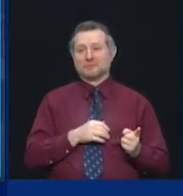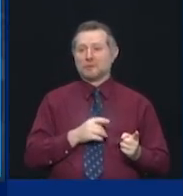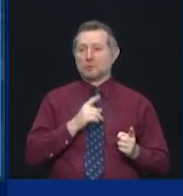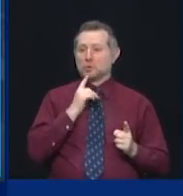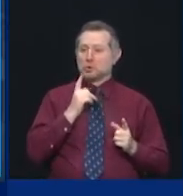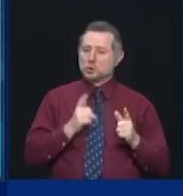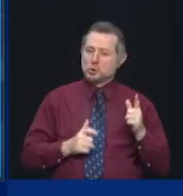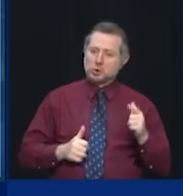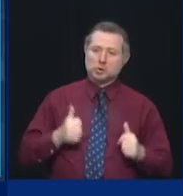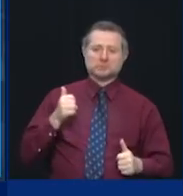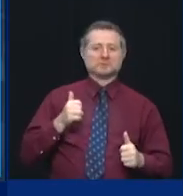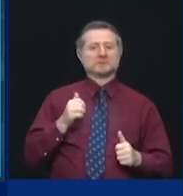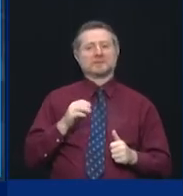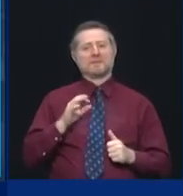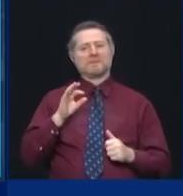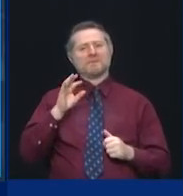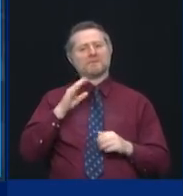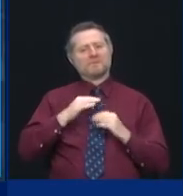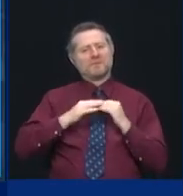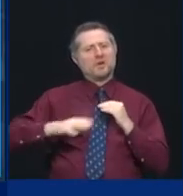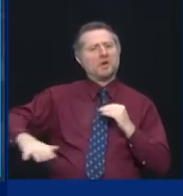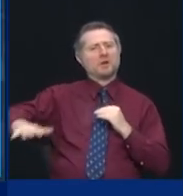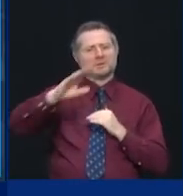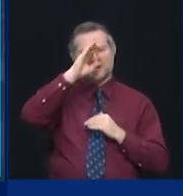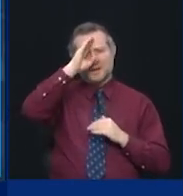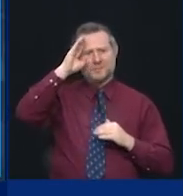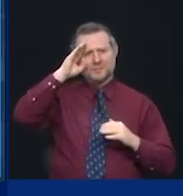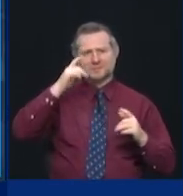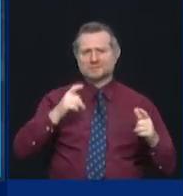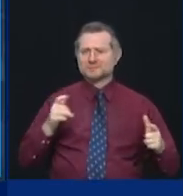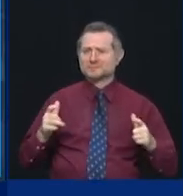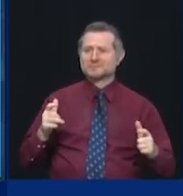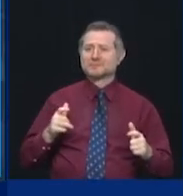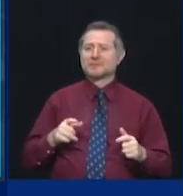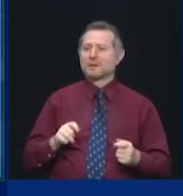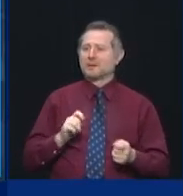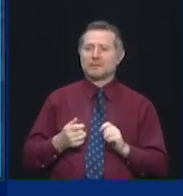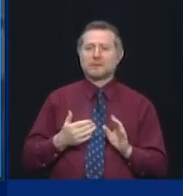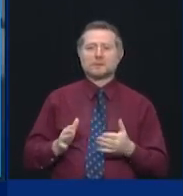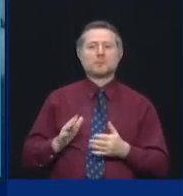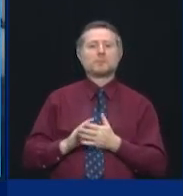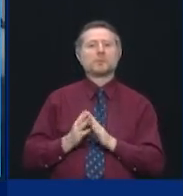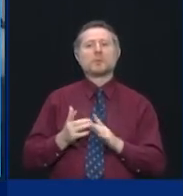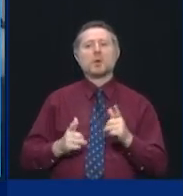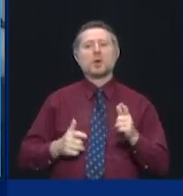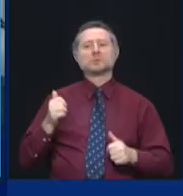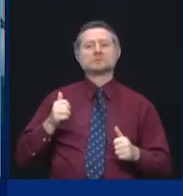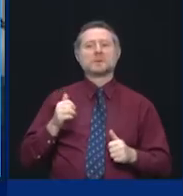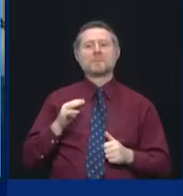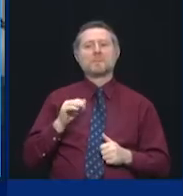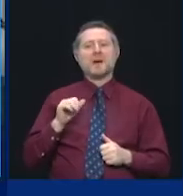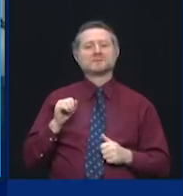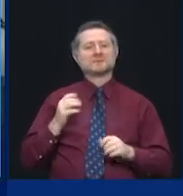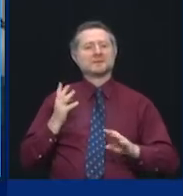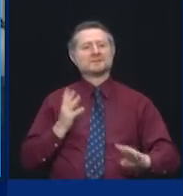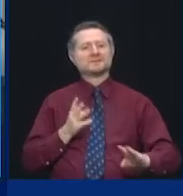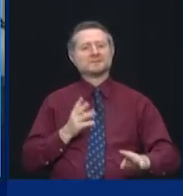to the largest mass vaccination site in the United States of America.